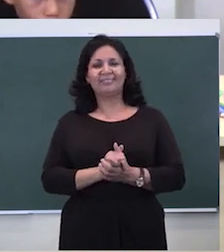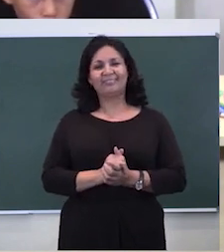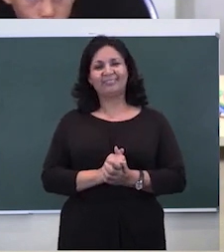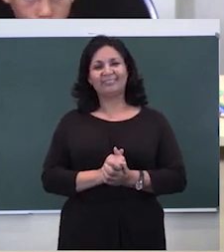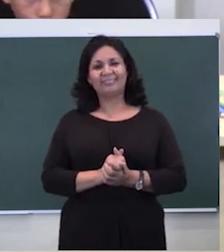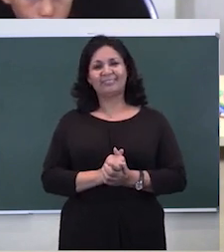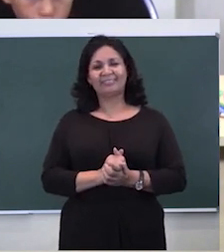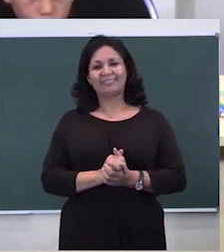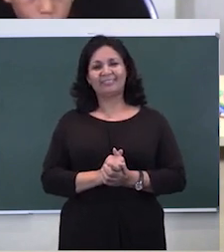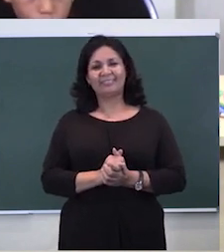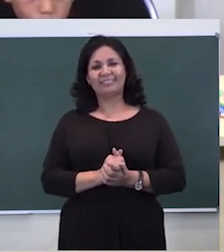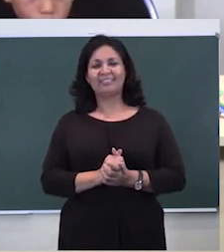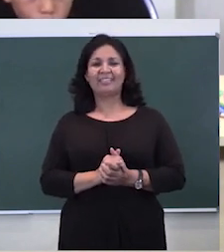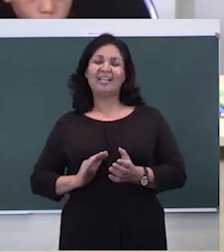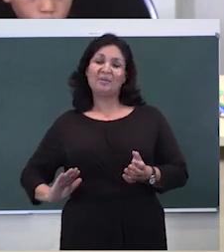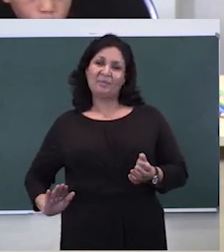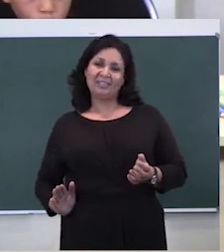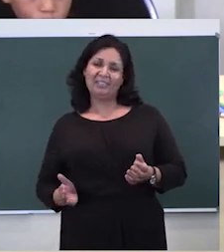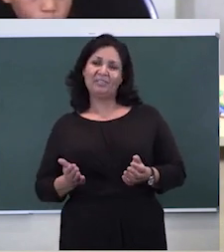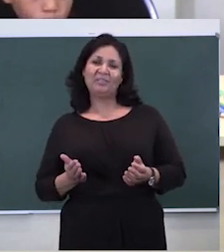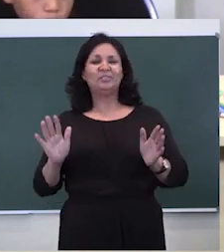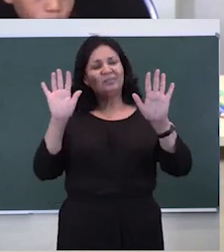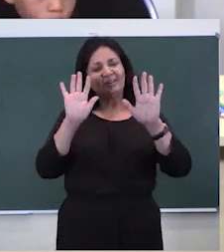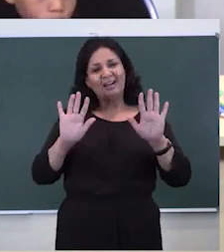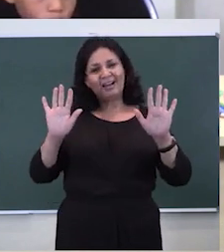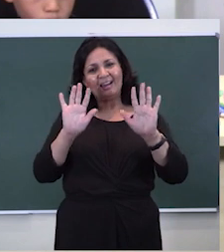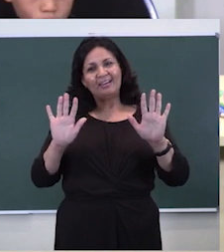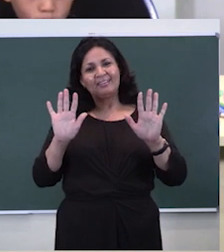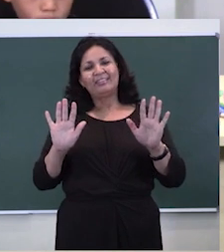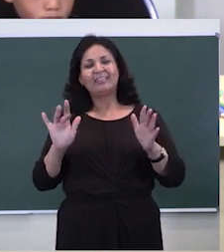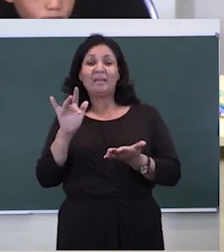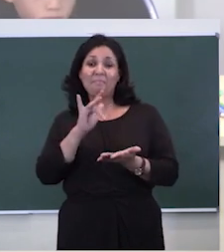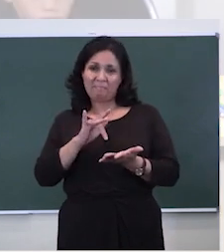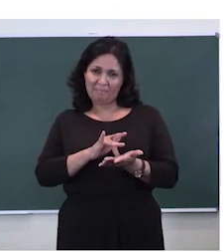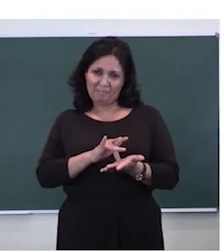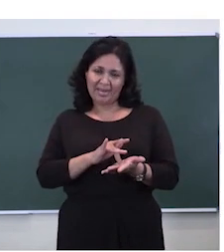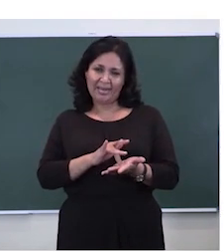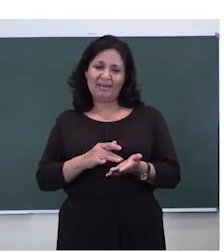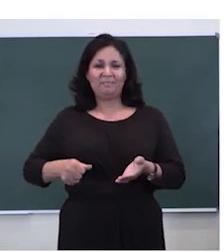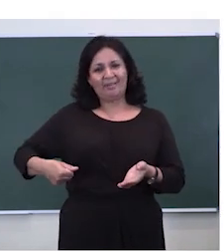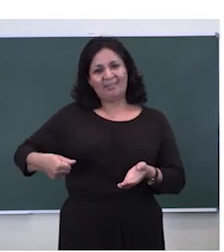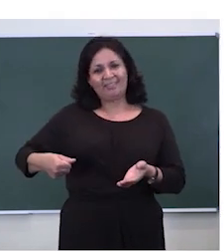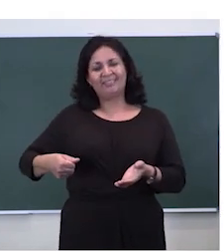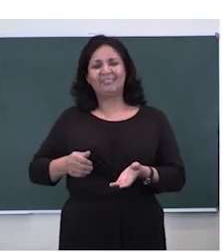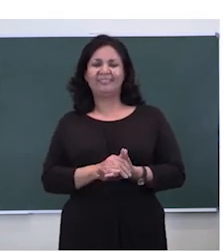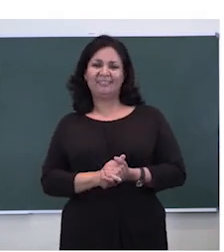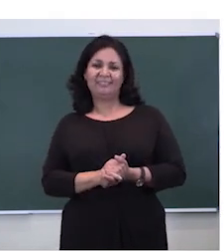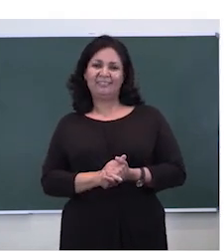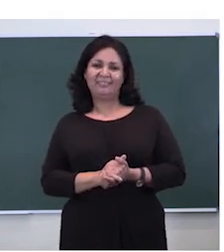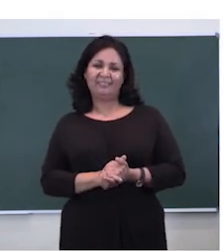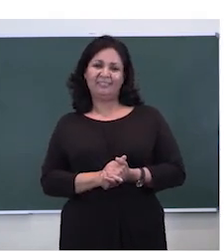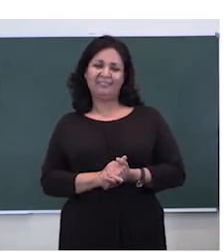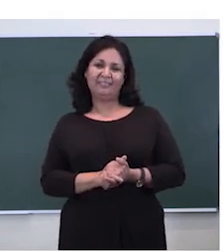I would also like you to color the middle bucket. So whilst